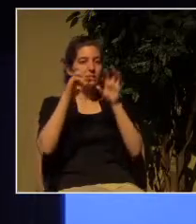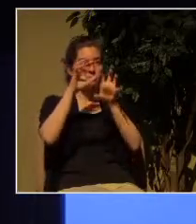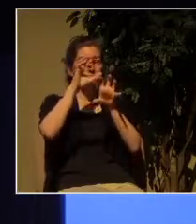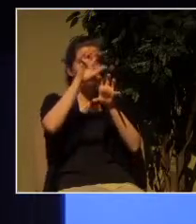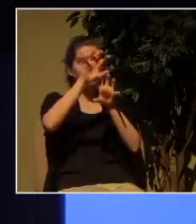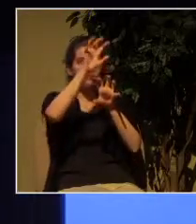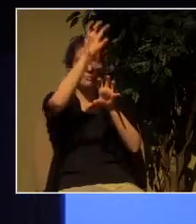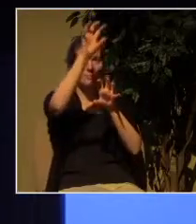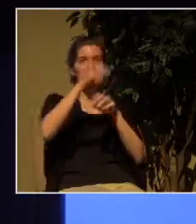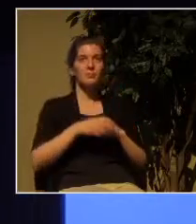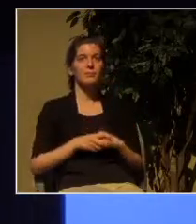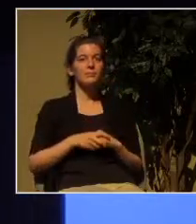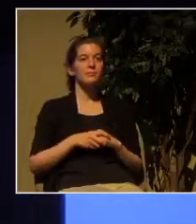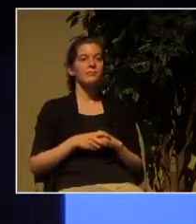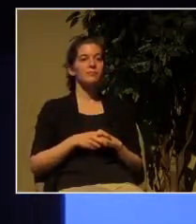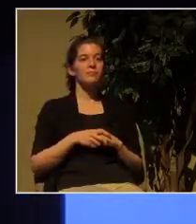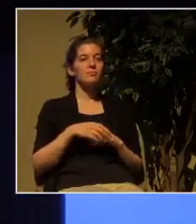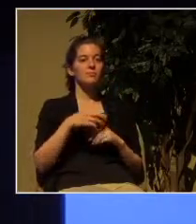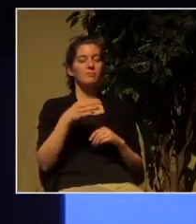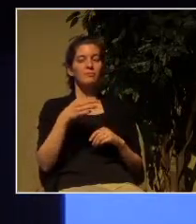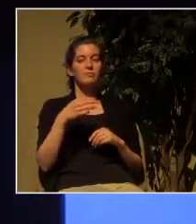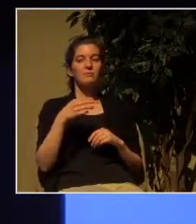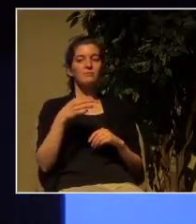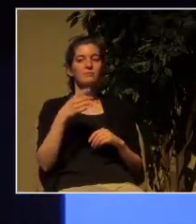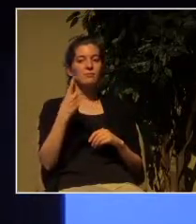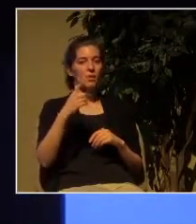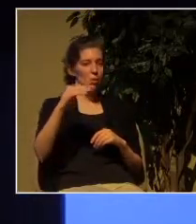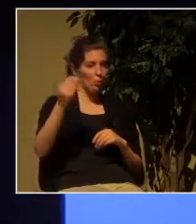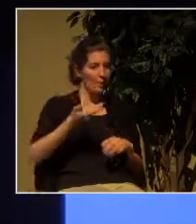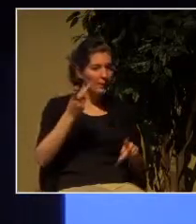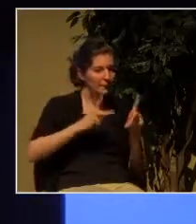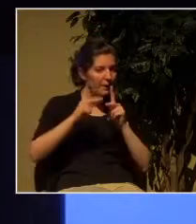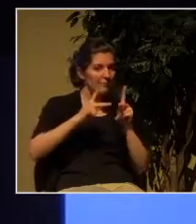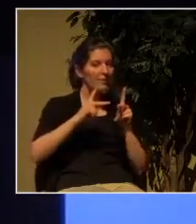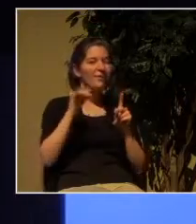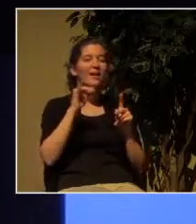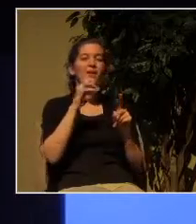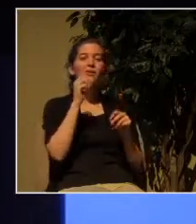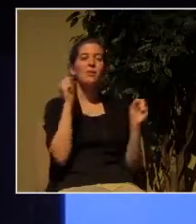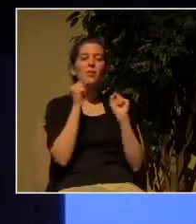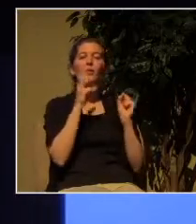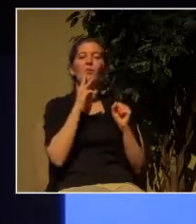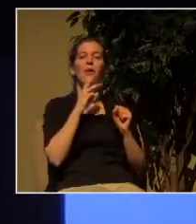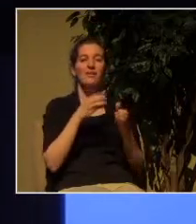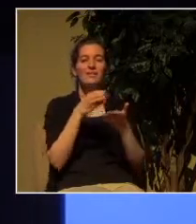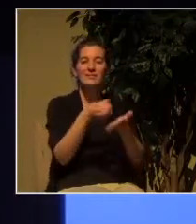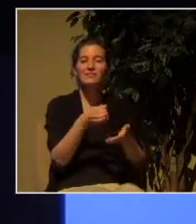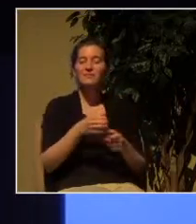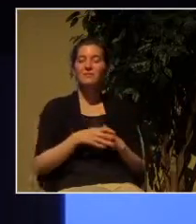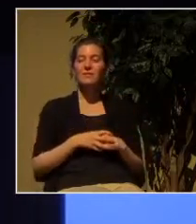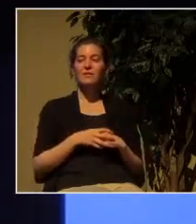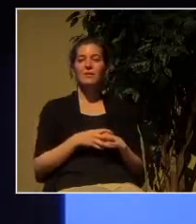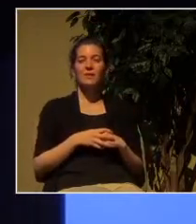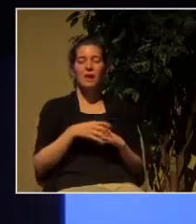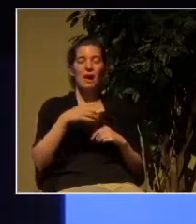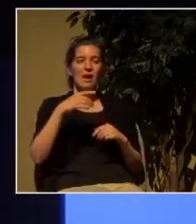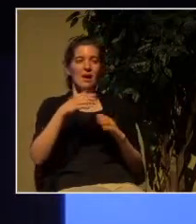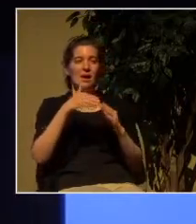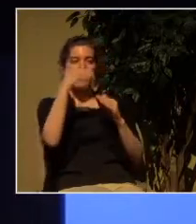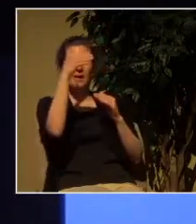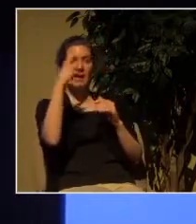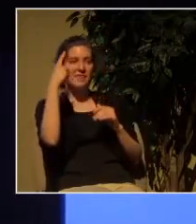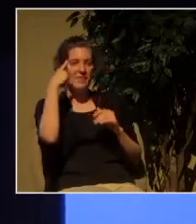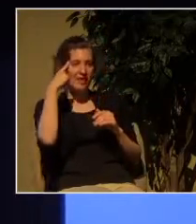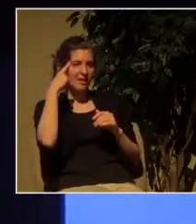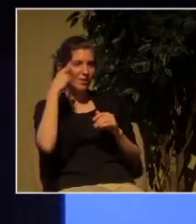tent a cup of cold water given in the name of the Lord this is in fact I'm pretty sure an orphanage and